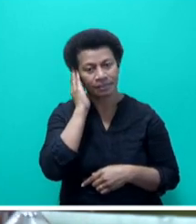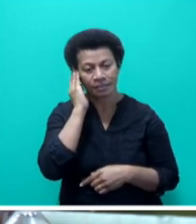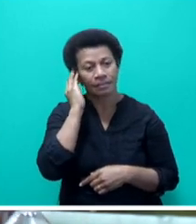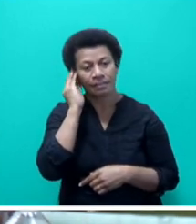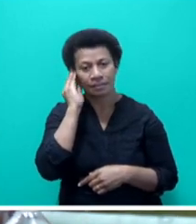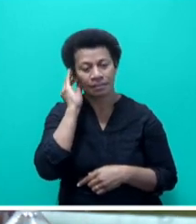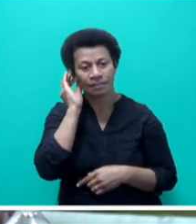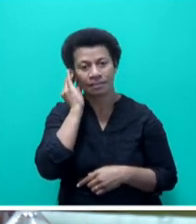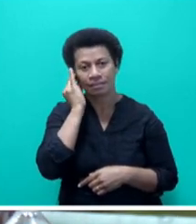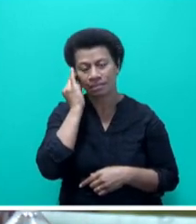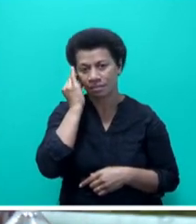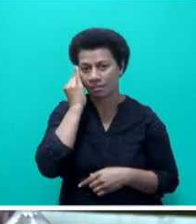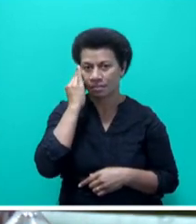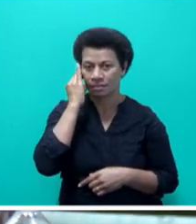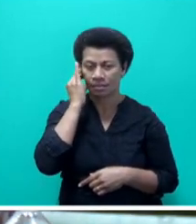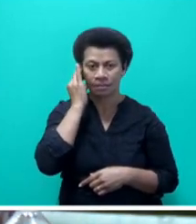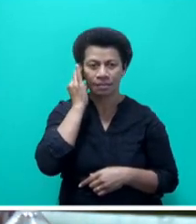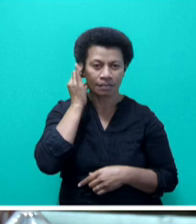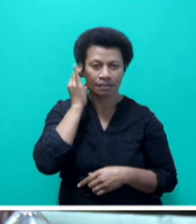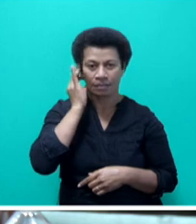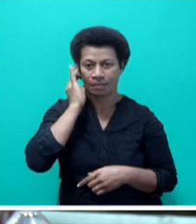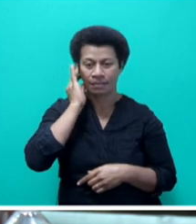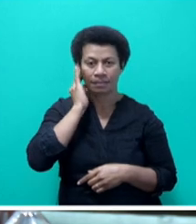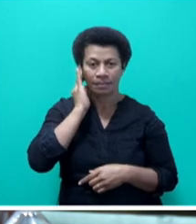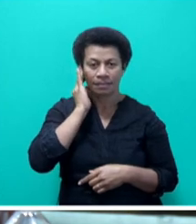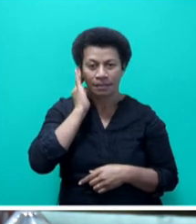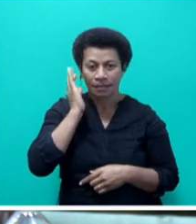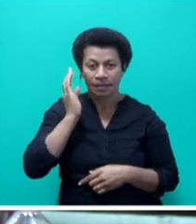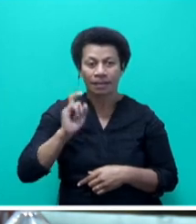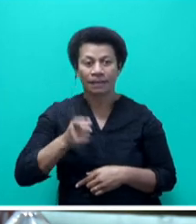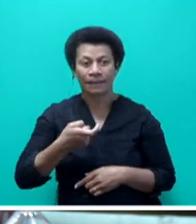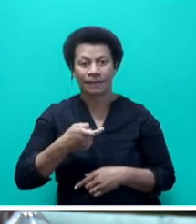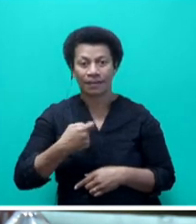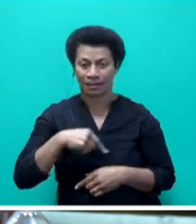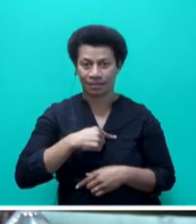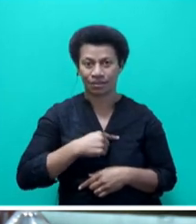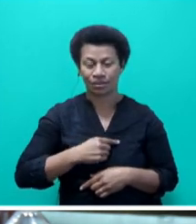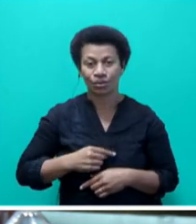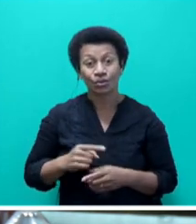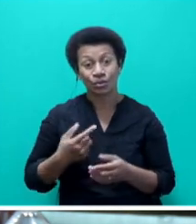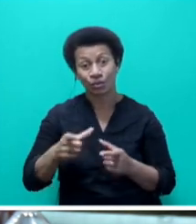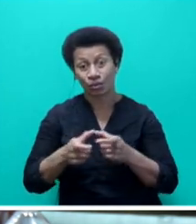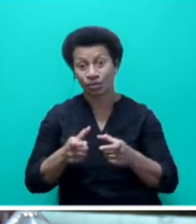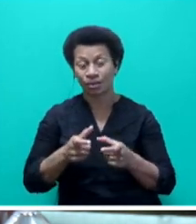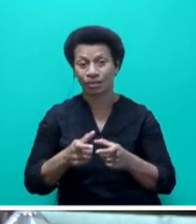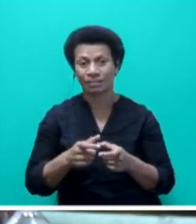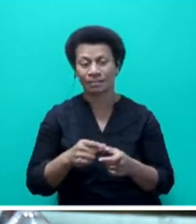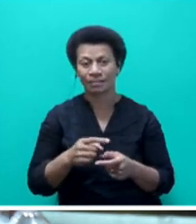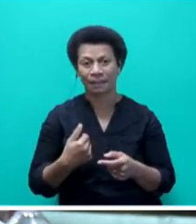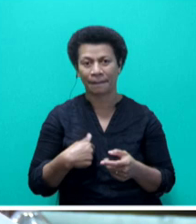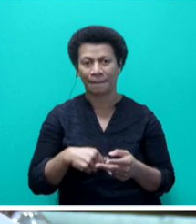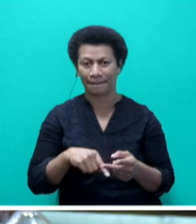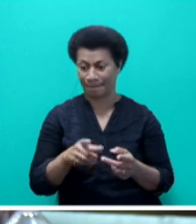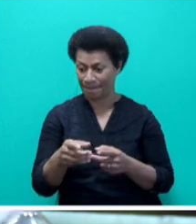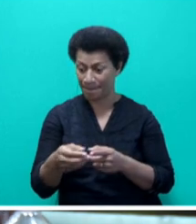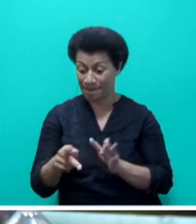to reiterate that point. If it was within our control, and because the elections are there, we would drop the price of everything so people can